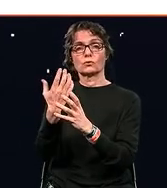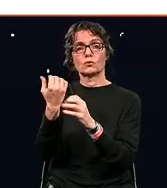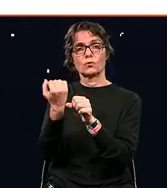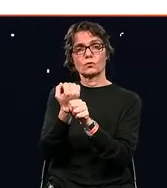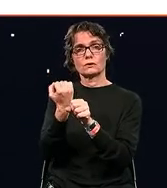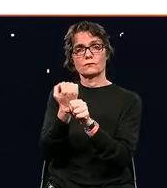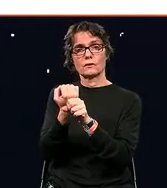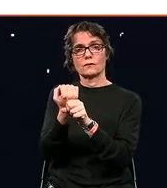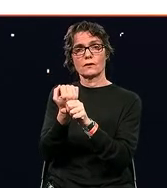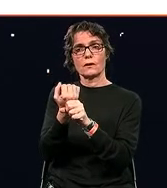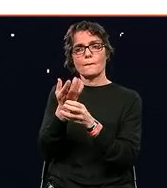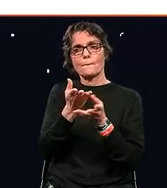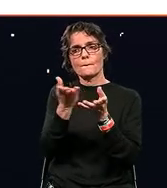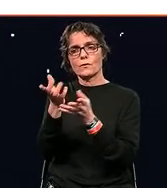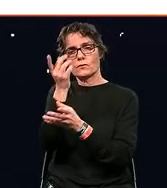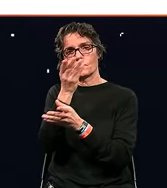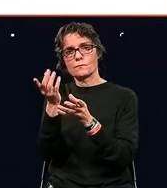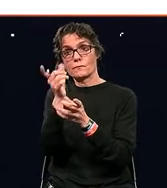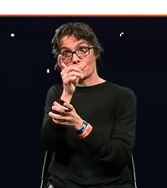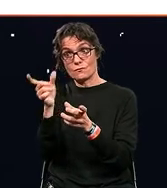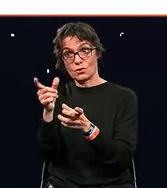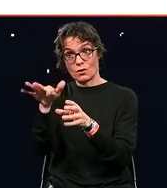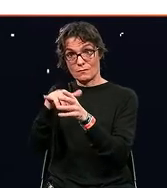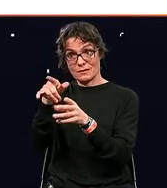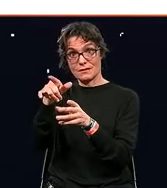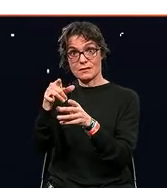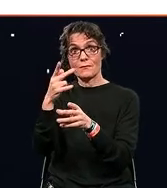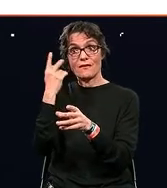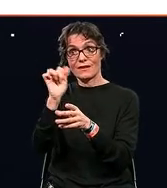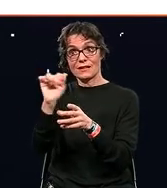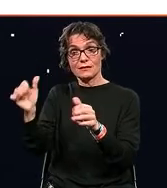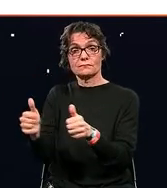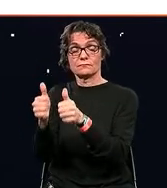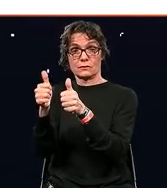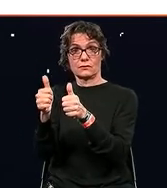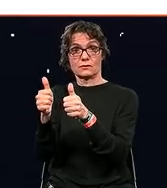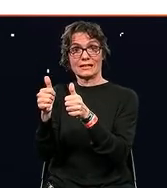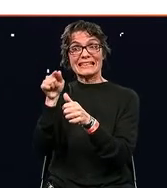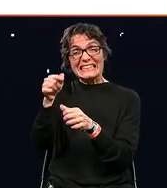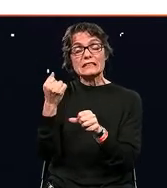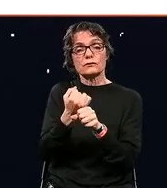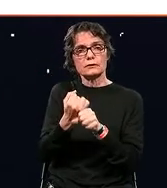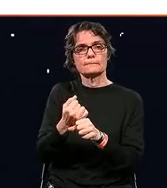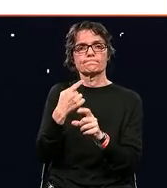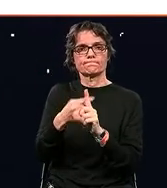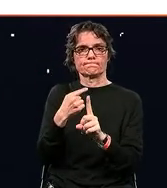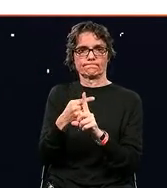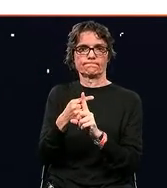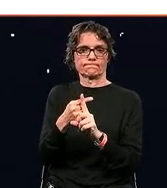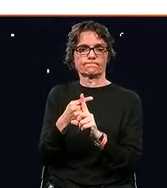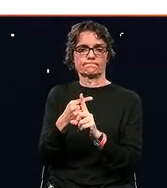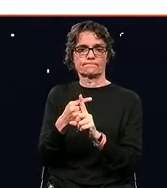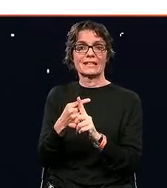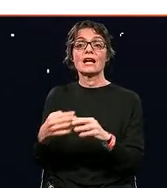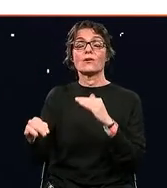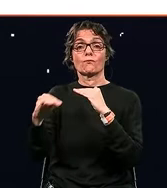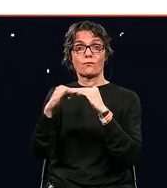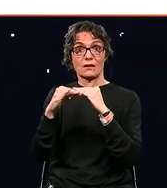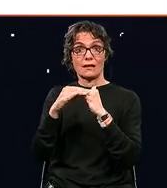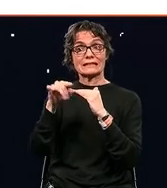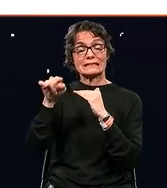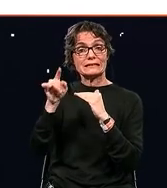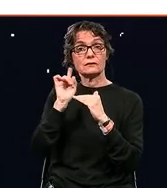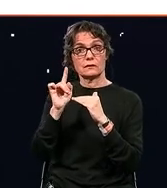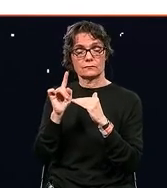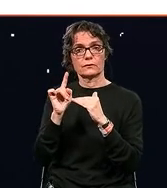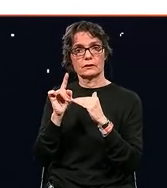help improve their lives. I think that the quality of these services, and I think that the equality of the things that